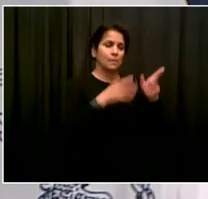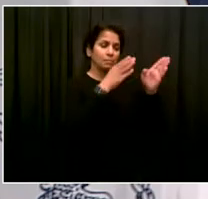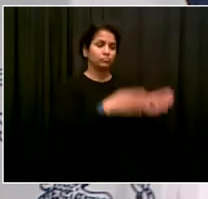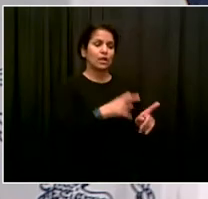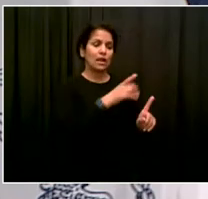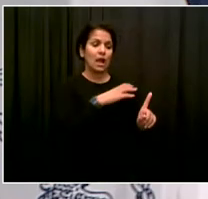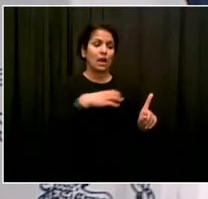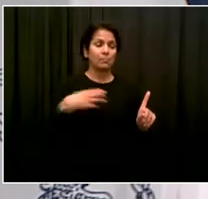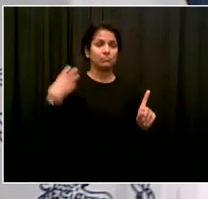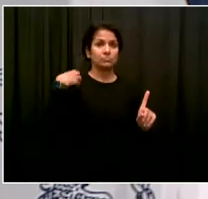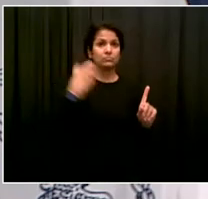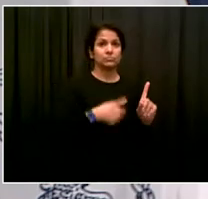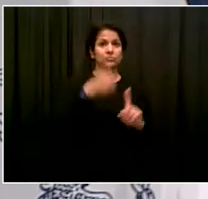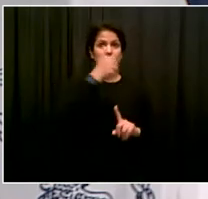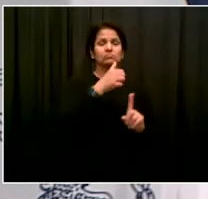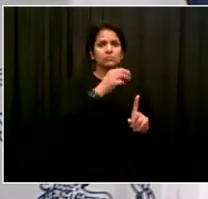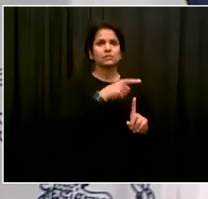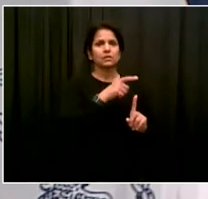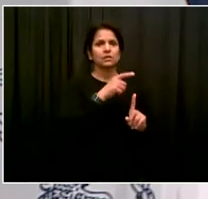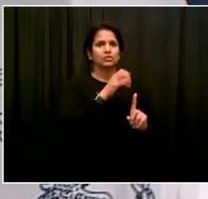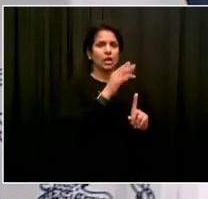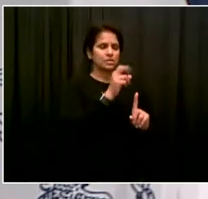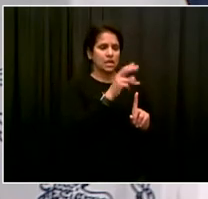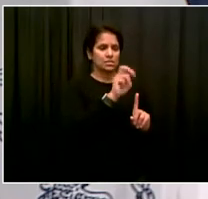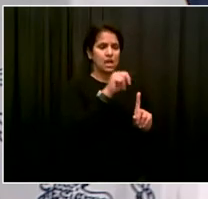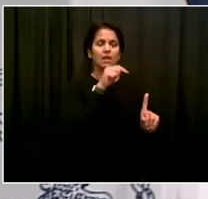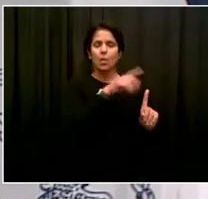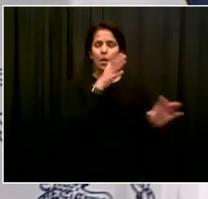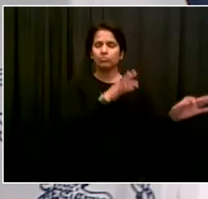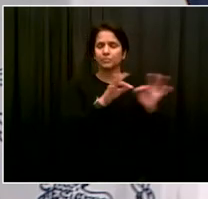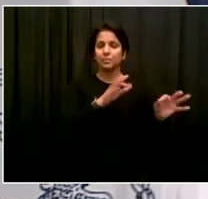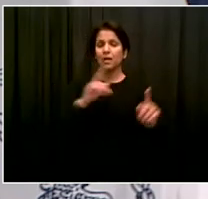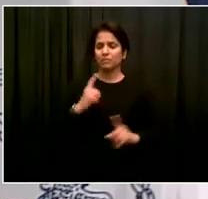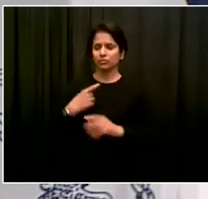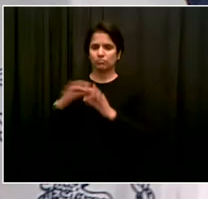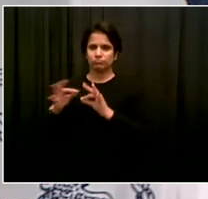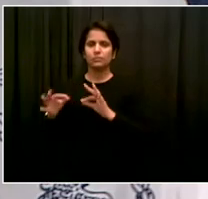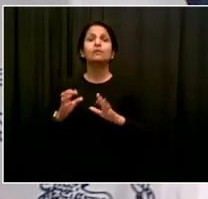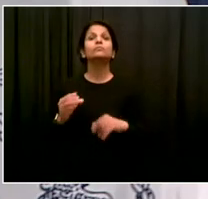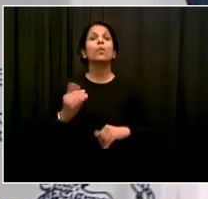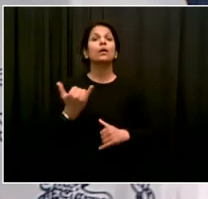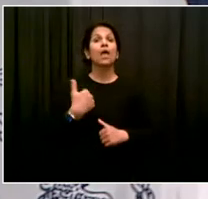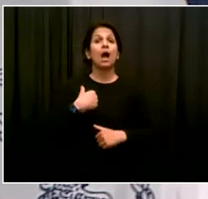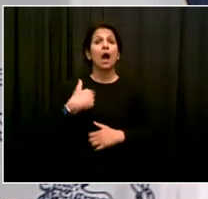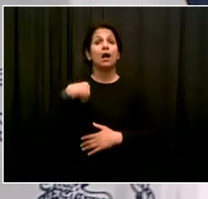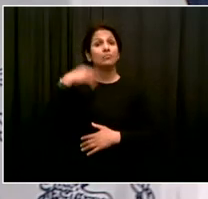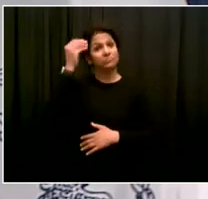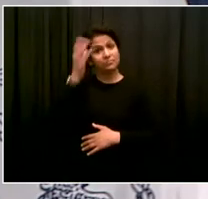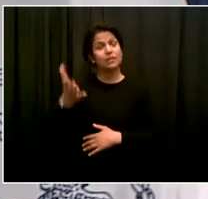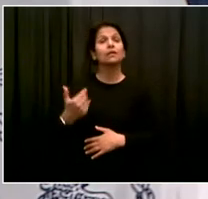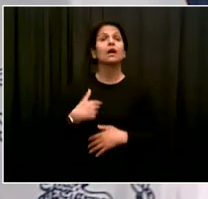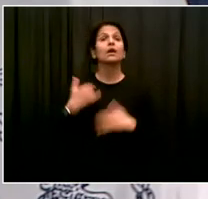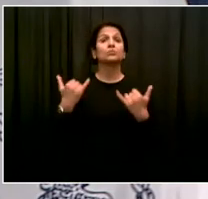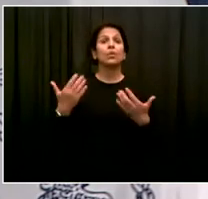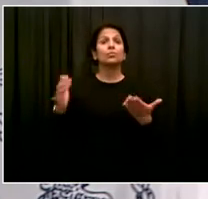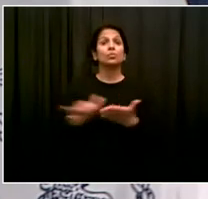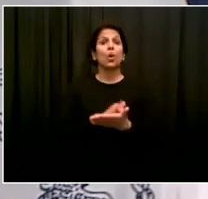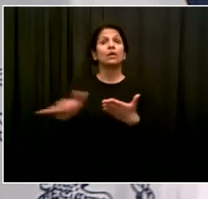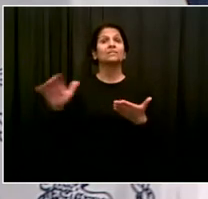historically, fighting for consumers. This is one of the places in this country where the idea of consumer rights really grew.